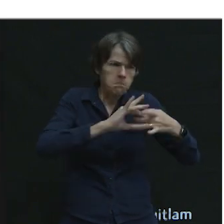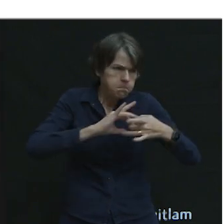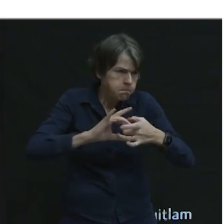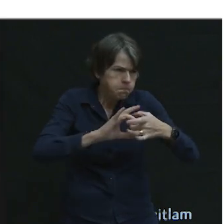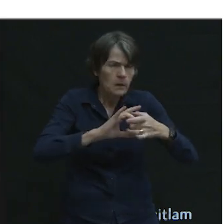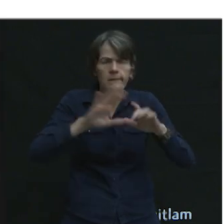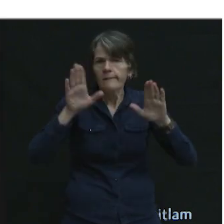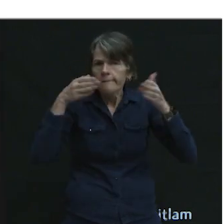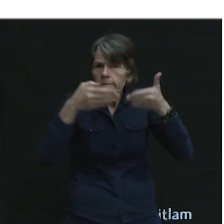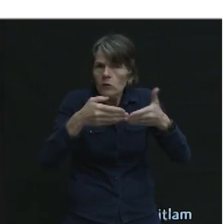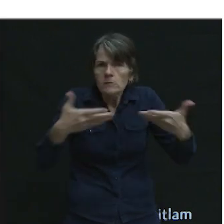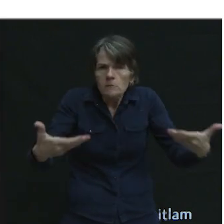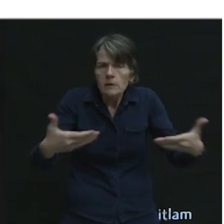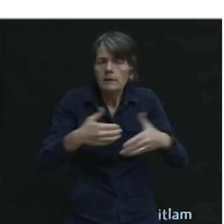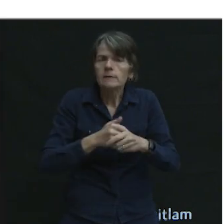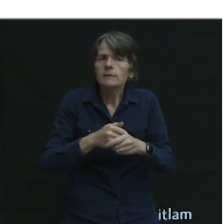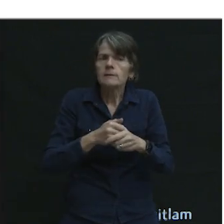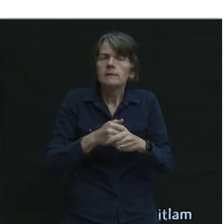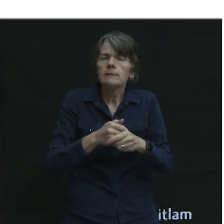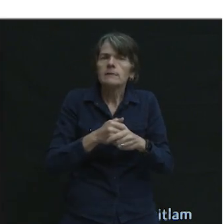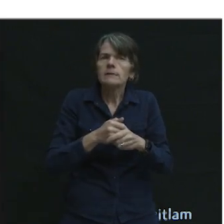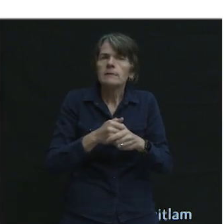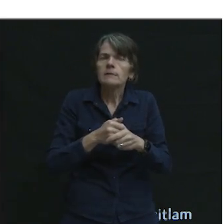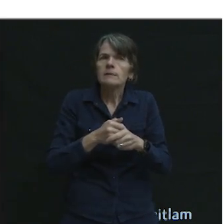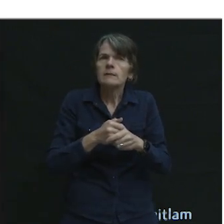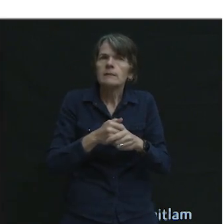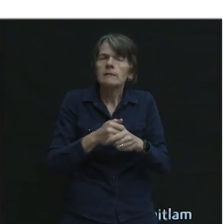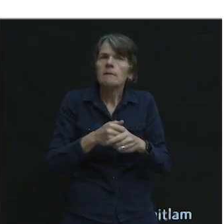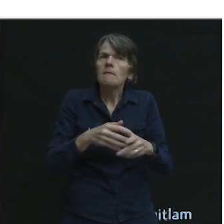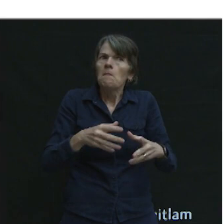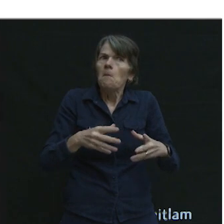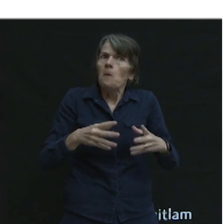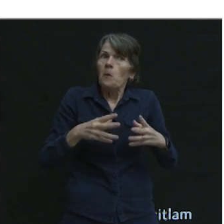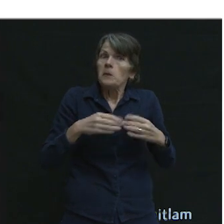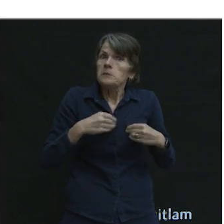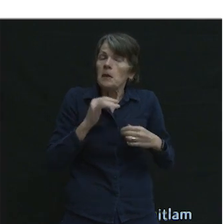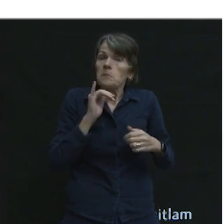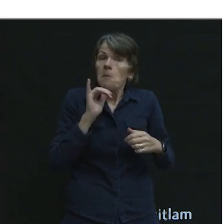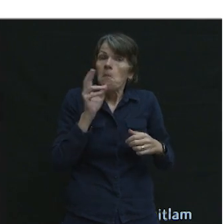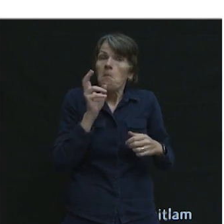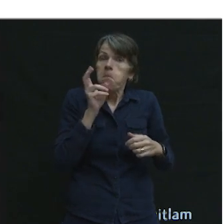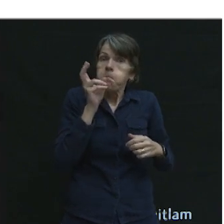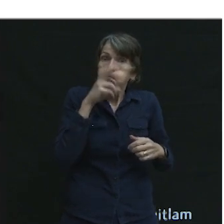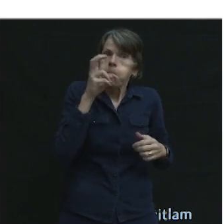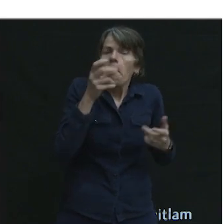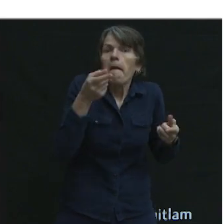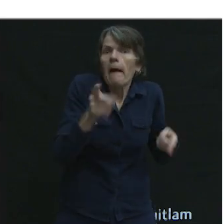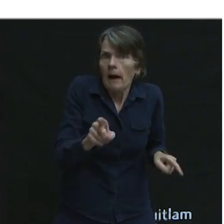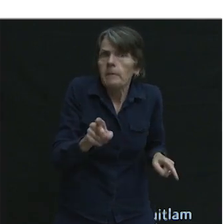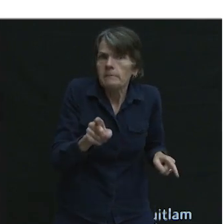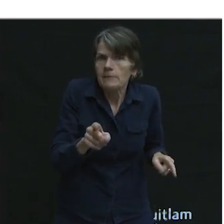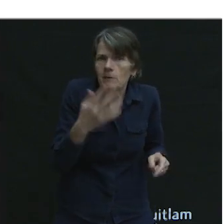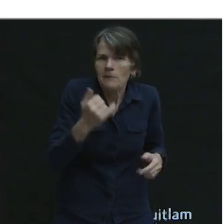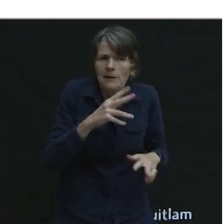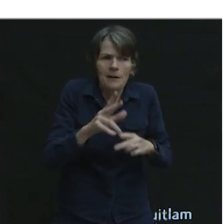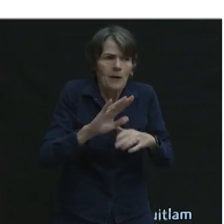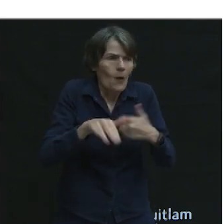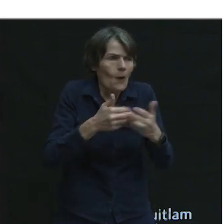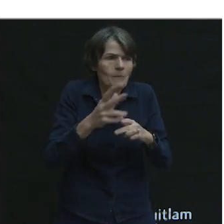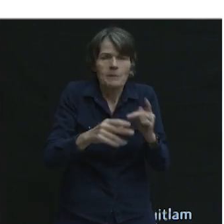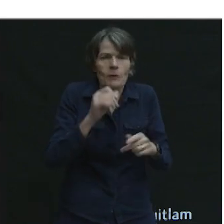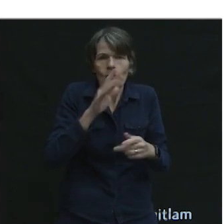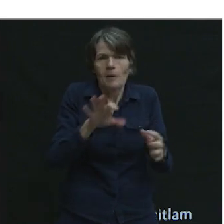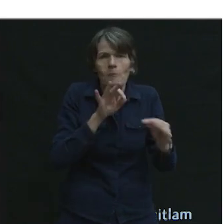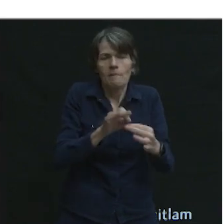really focuses on making sure that we allow for errors to happen because all of us aren't perfect. My mom